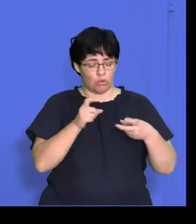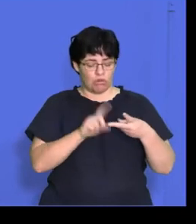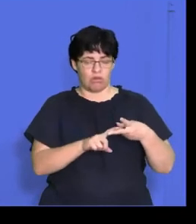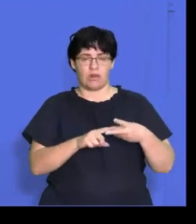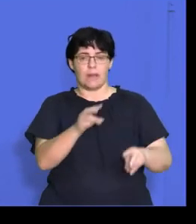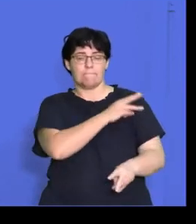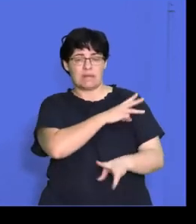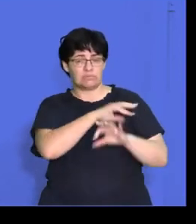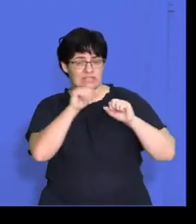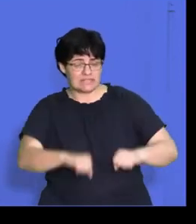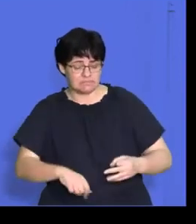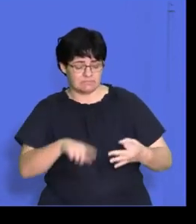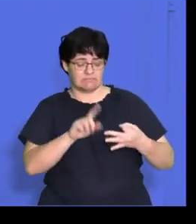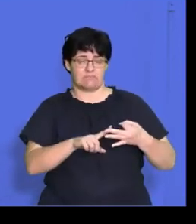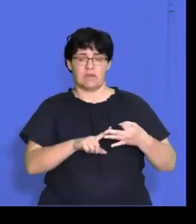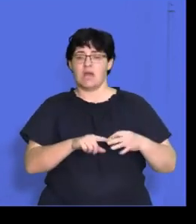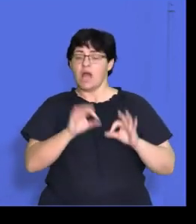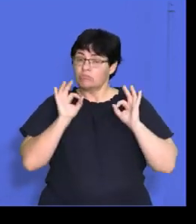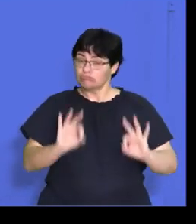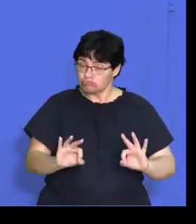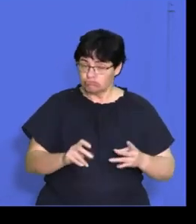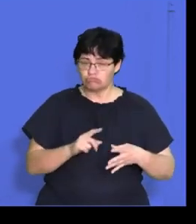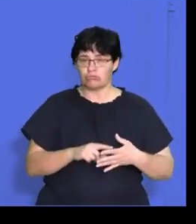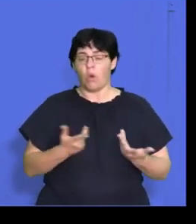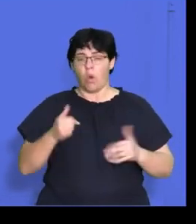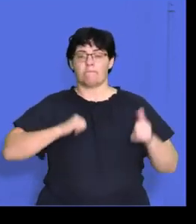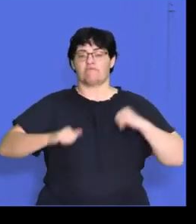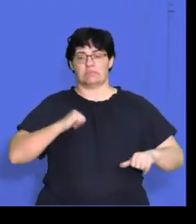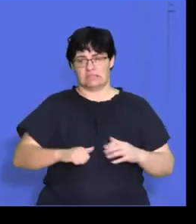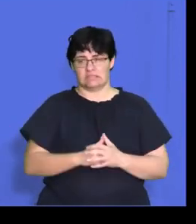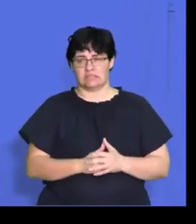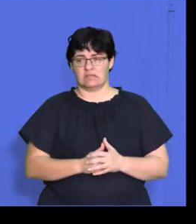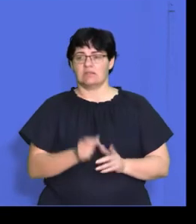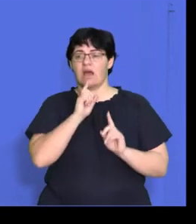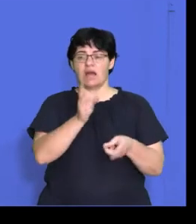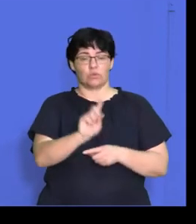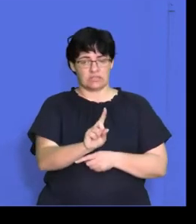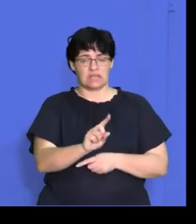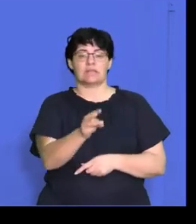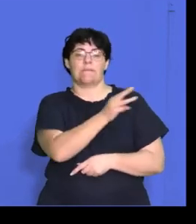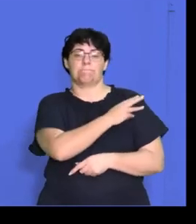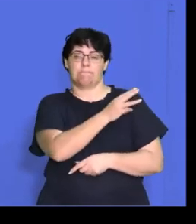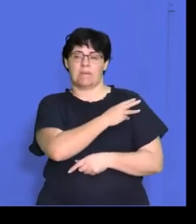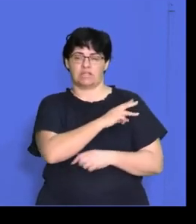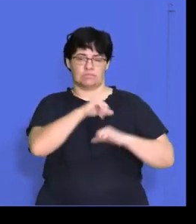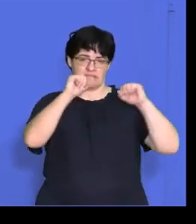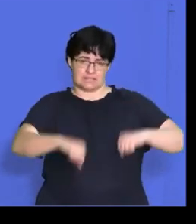control management systems assurance or performance and the answer that we're looking for there